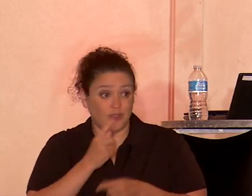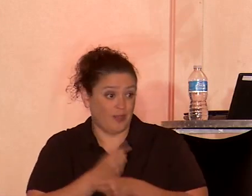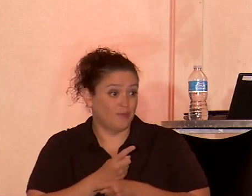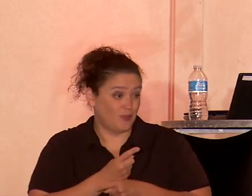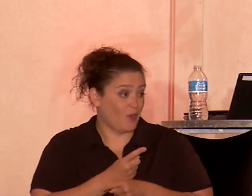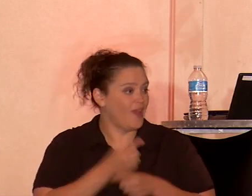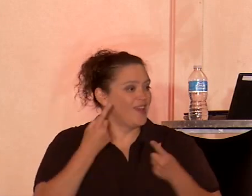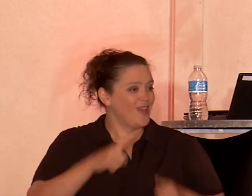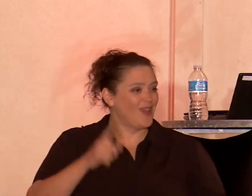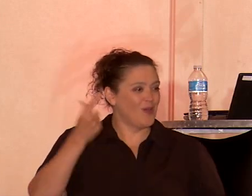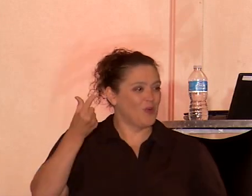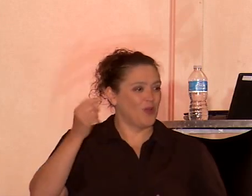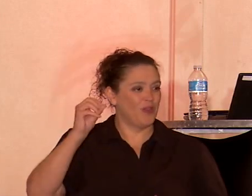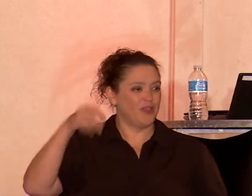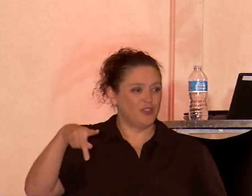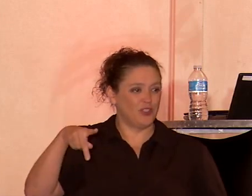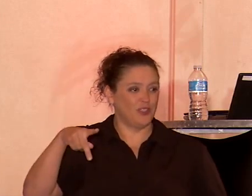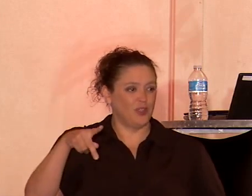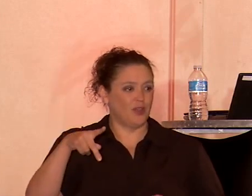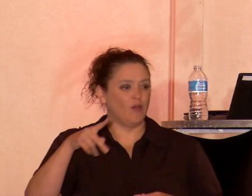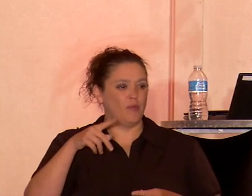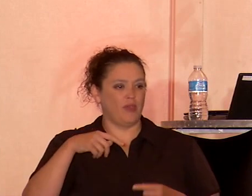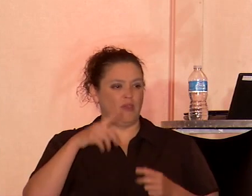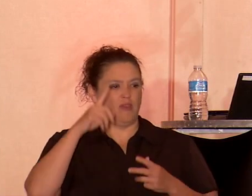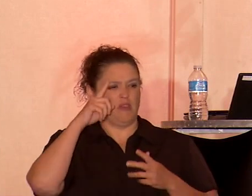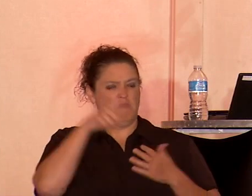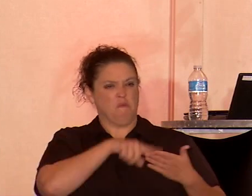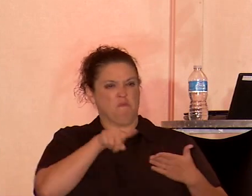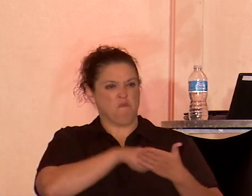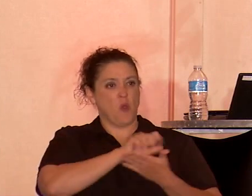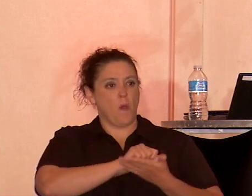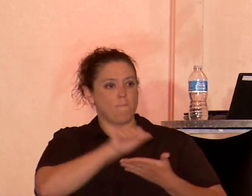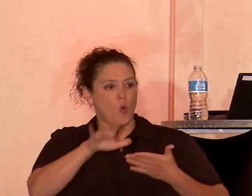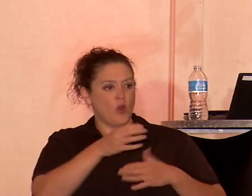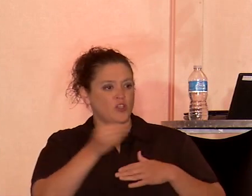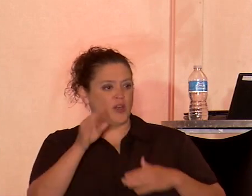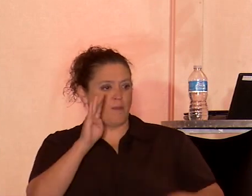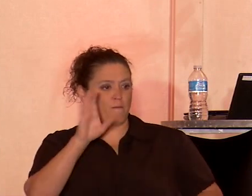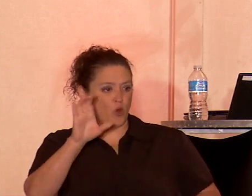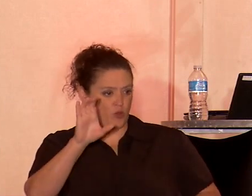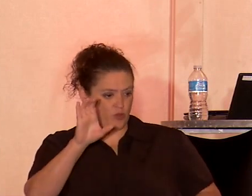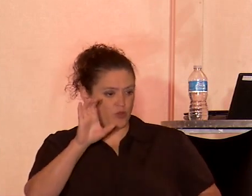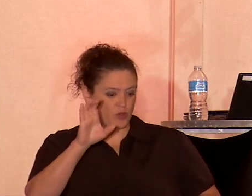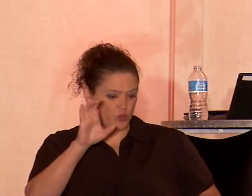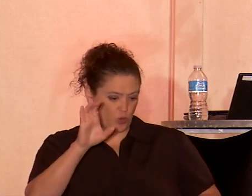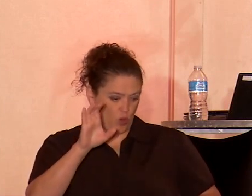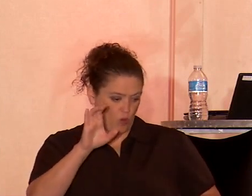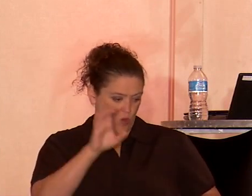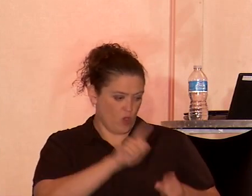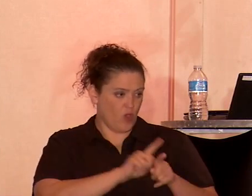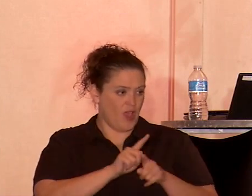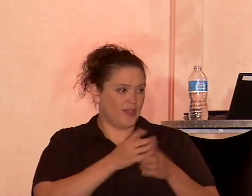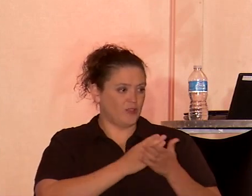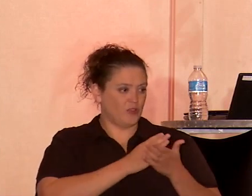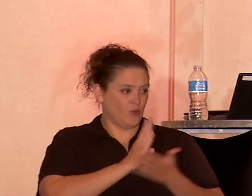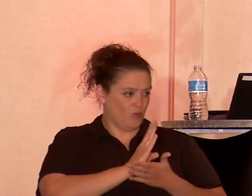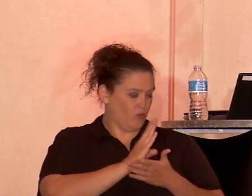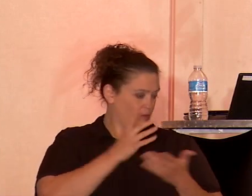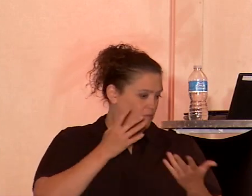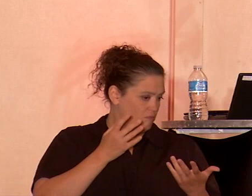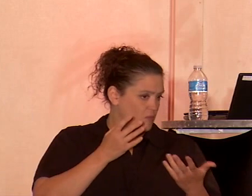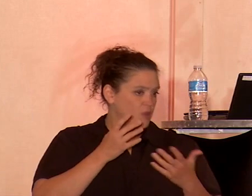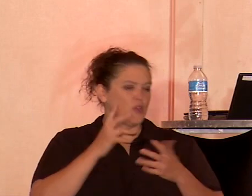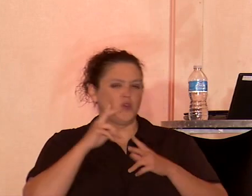GOP demonizes abortion and birth control, as the province of, to paraphrase Ann